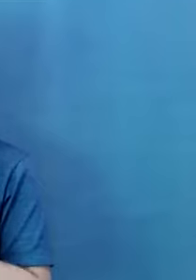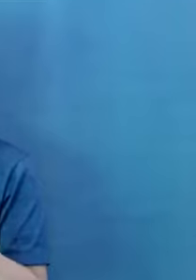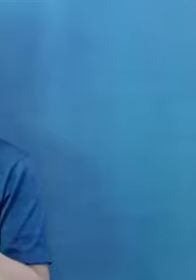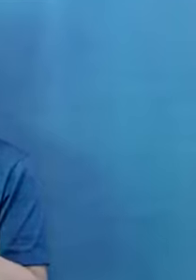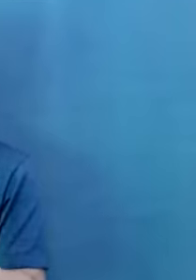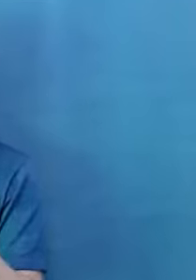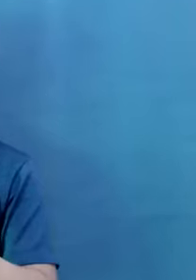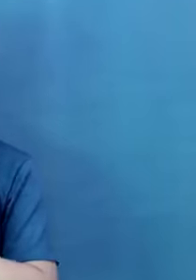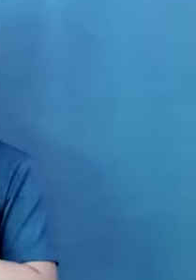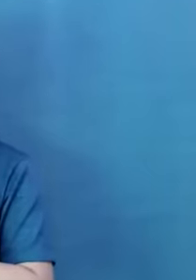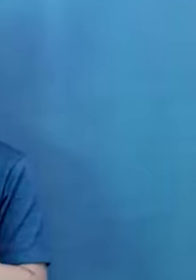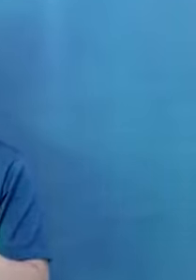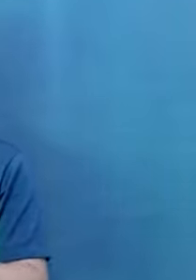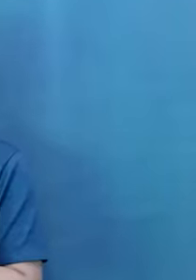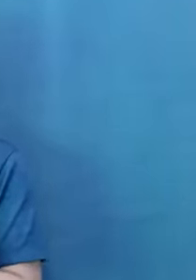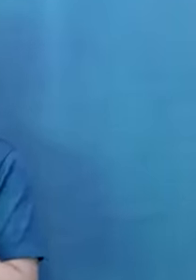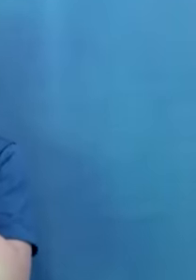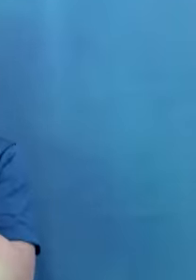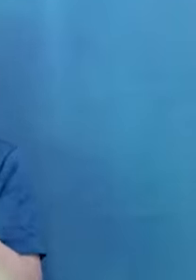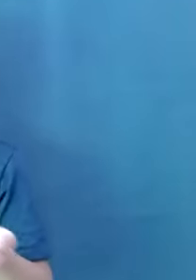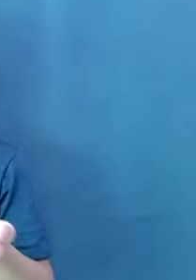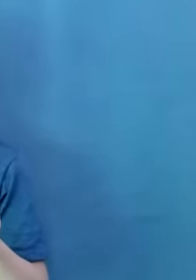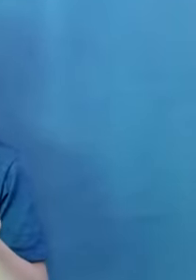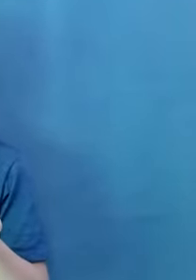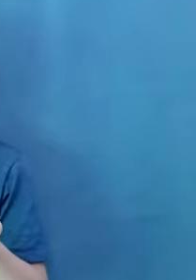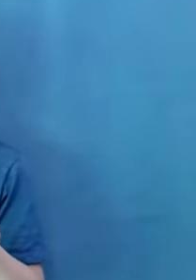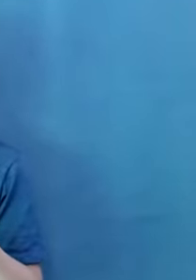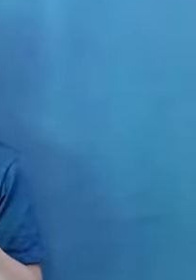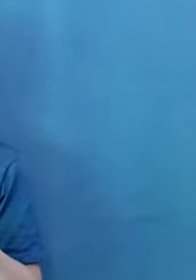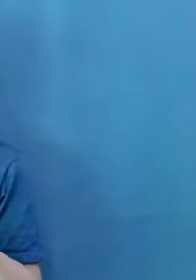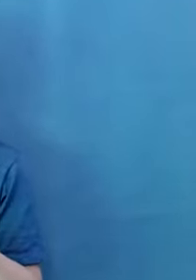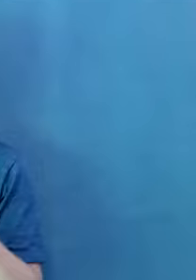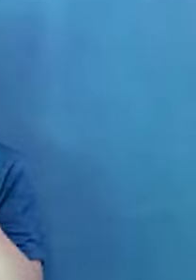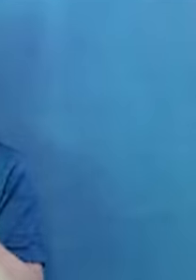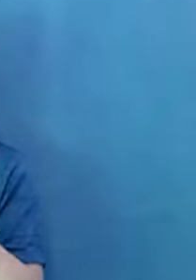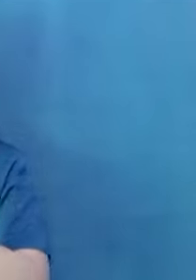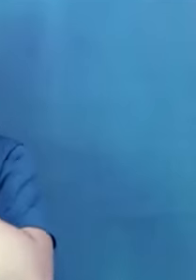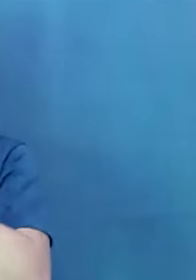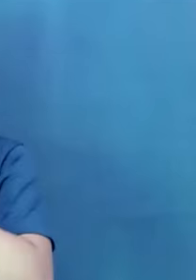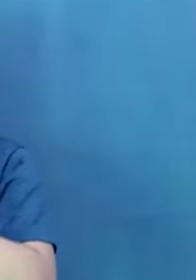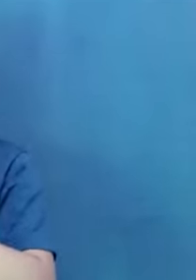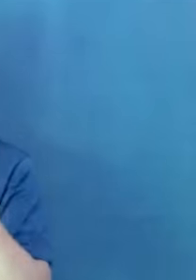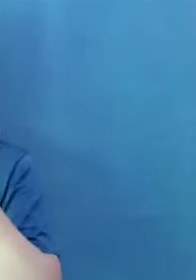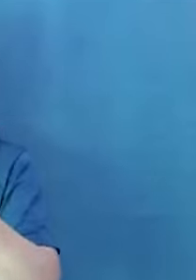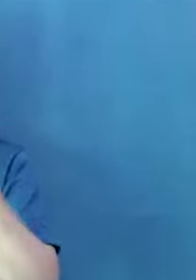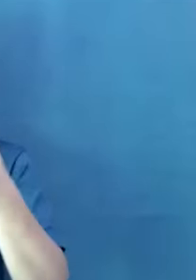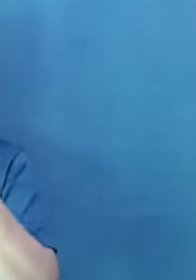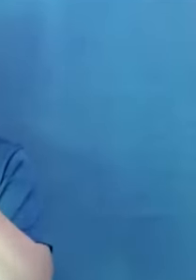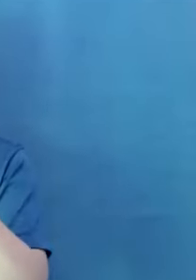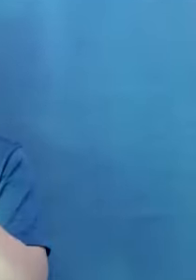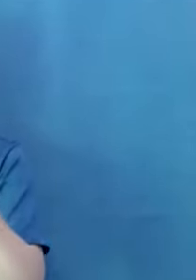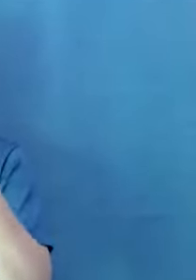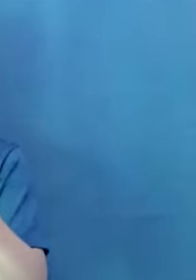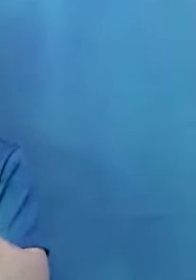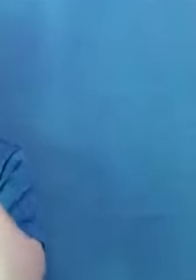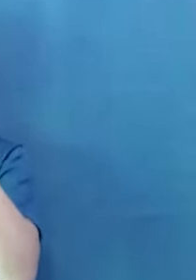ramp or no elevator, then will the interview may be conducted on the first floor of the